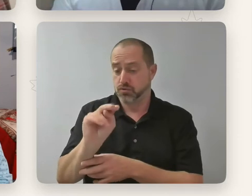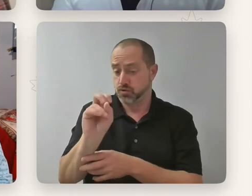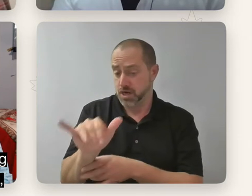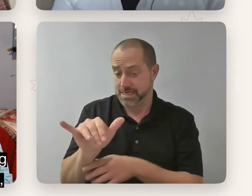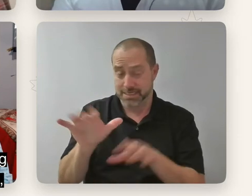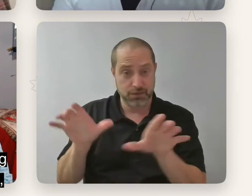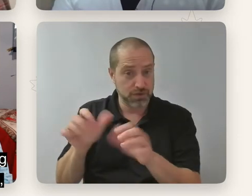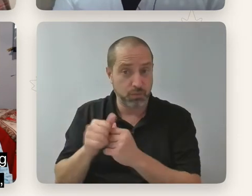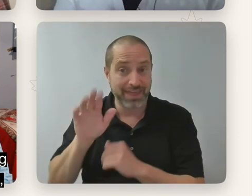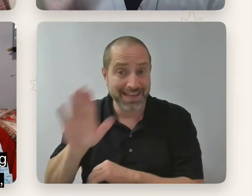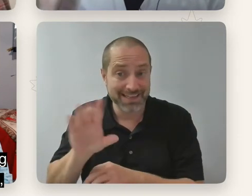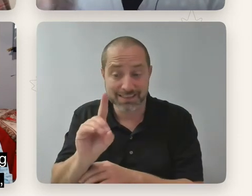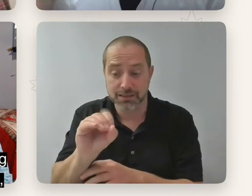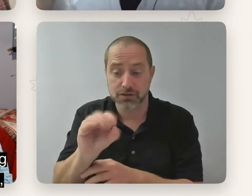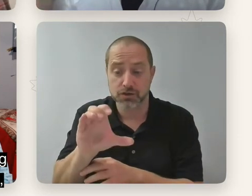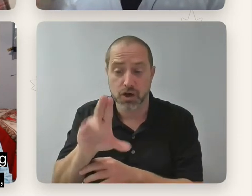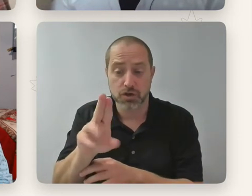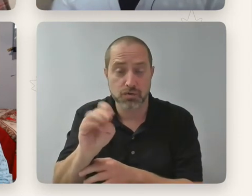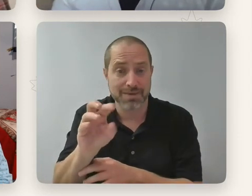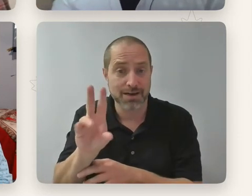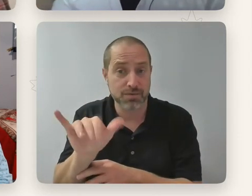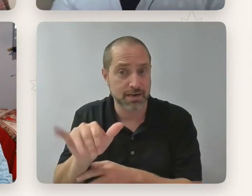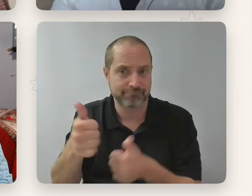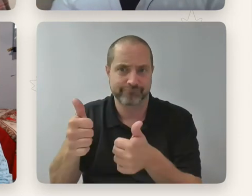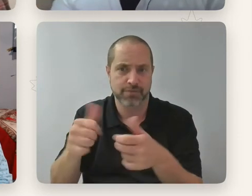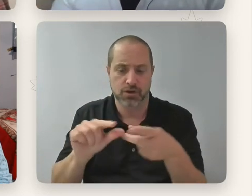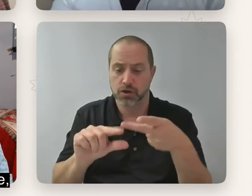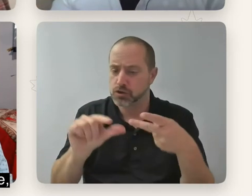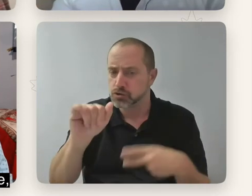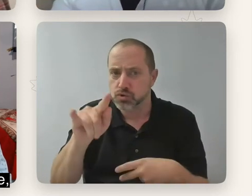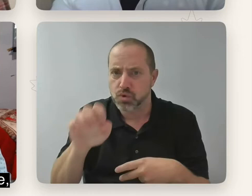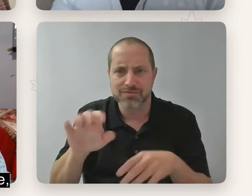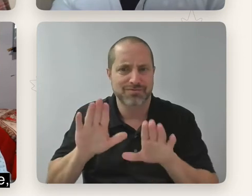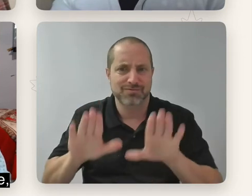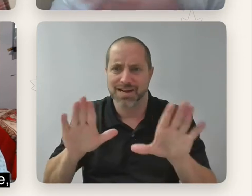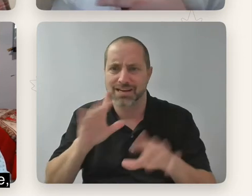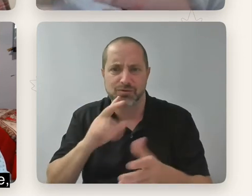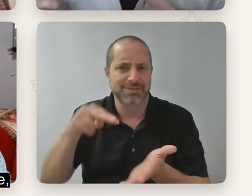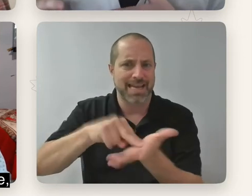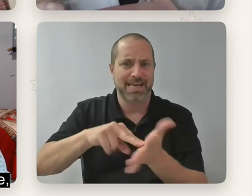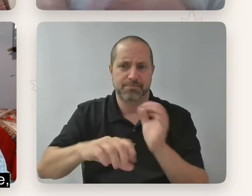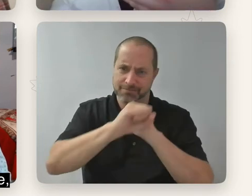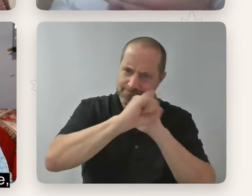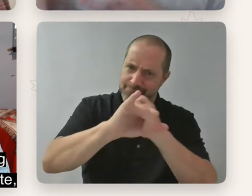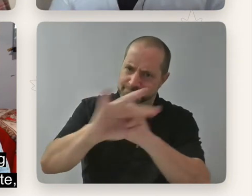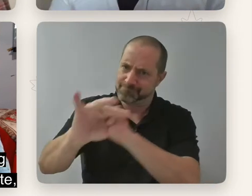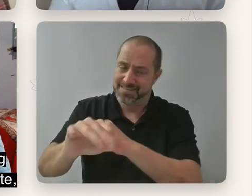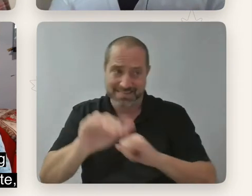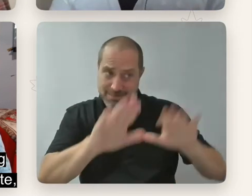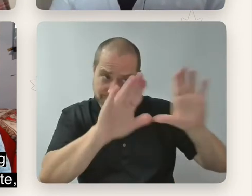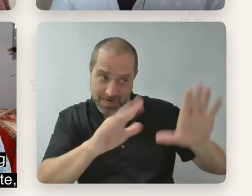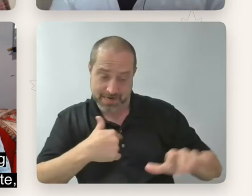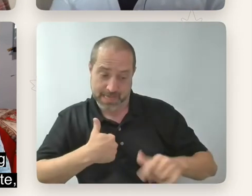And George, you're doing great being an advocate, like standing up and being like, yeah, it's great. This is what makes me me, but I want